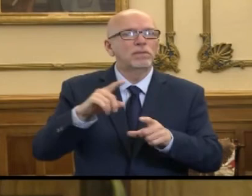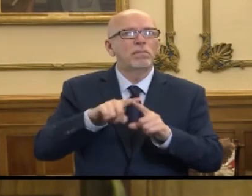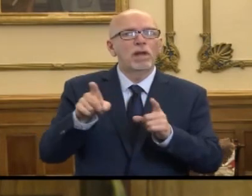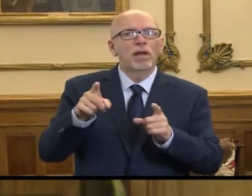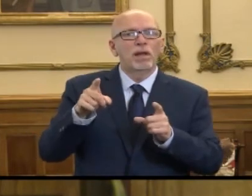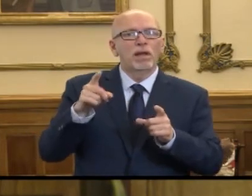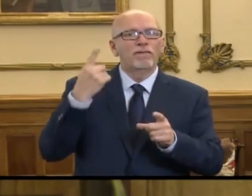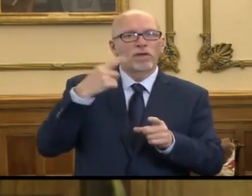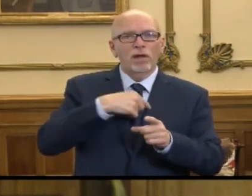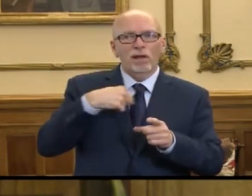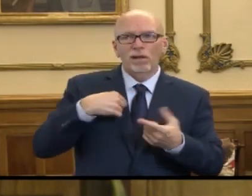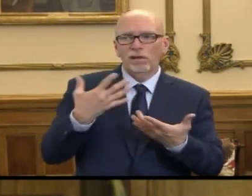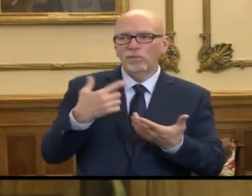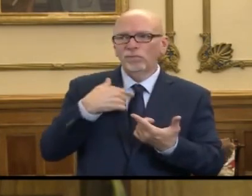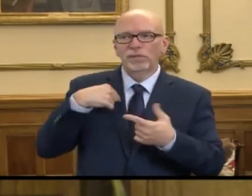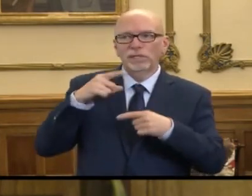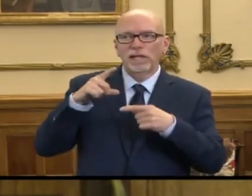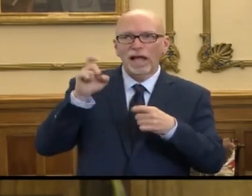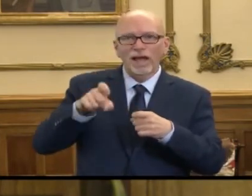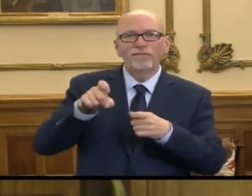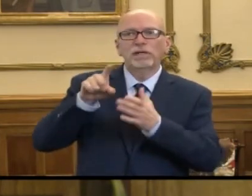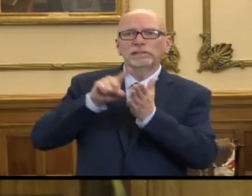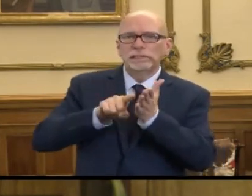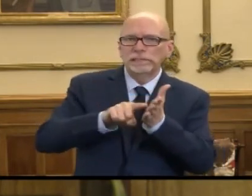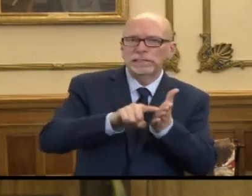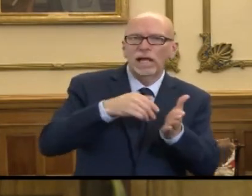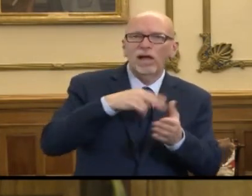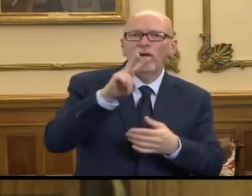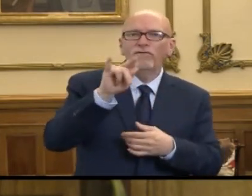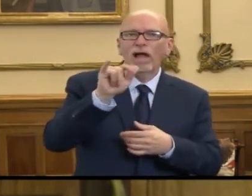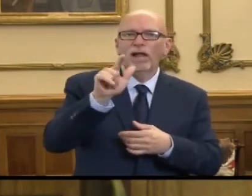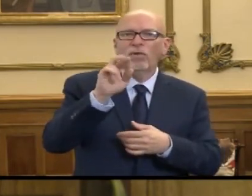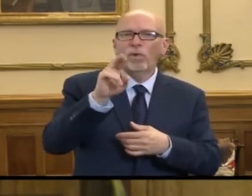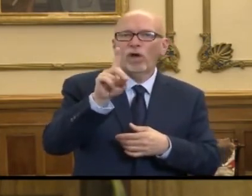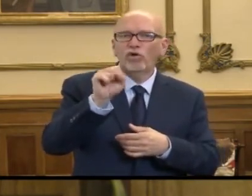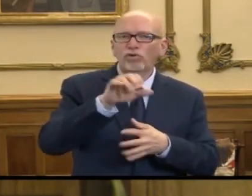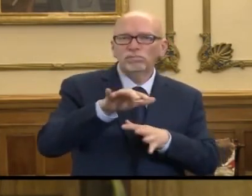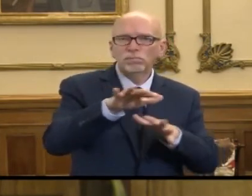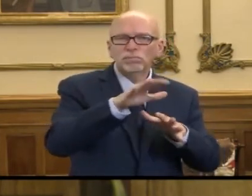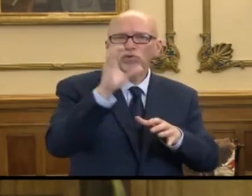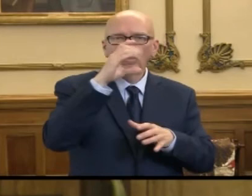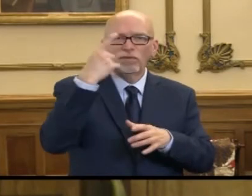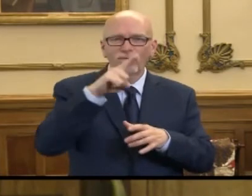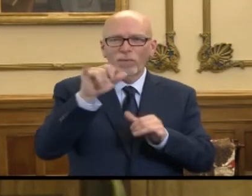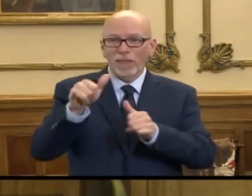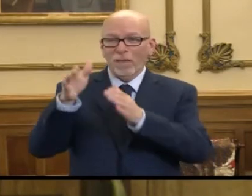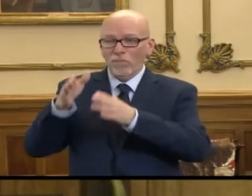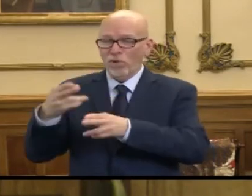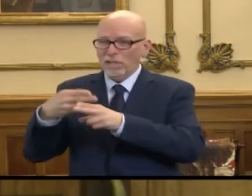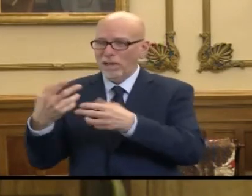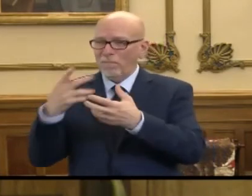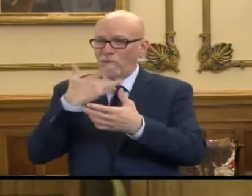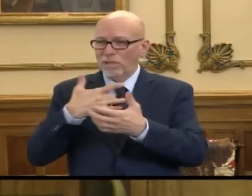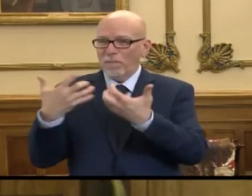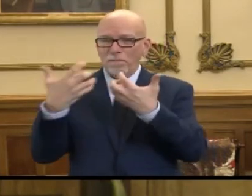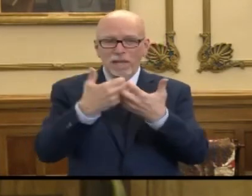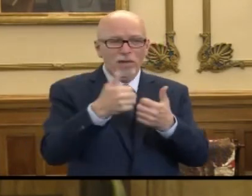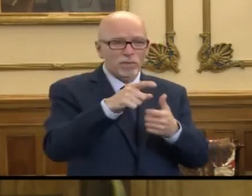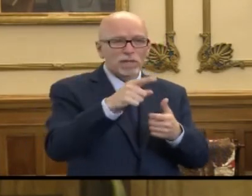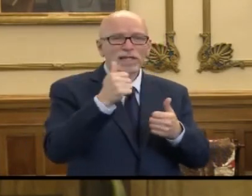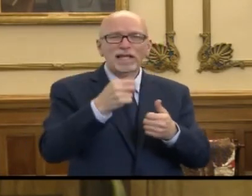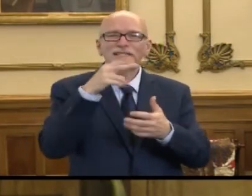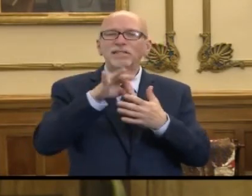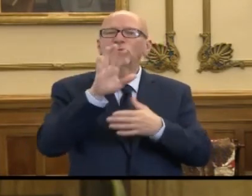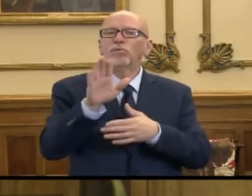a pickle trying to then go through our vital records data, birth data, and other things to try to match those individuals. So